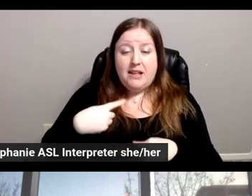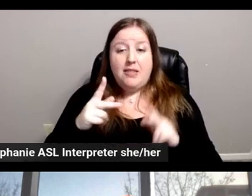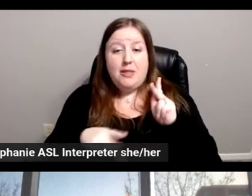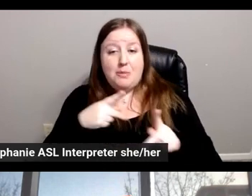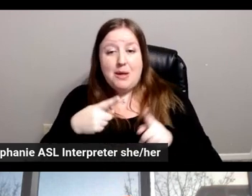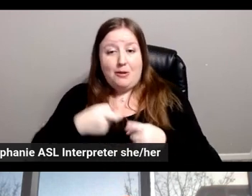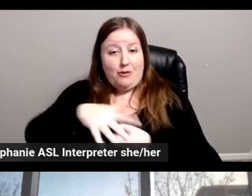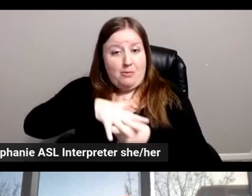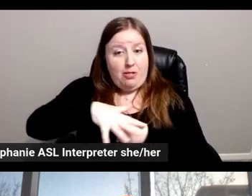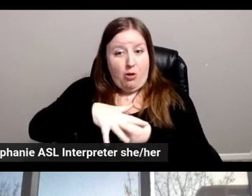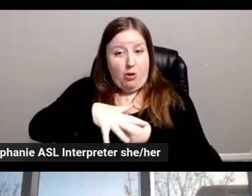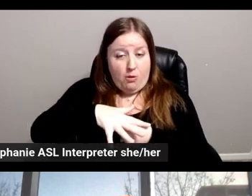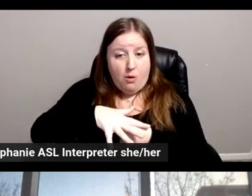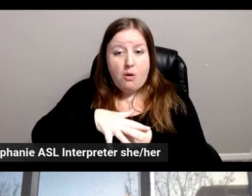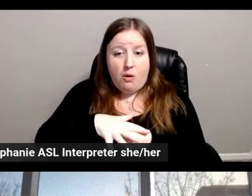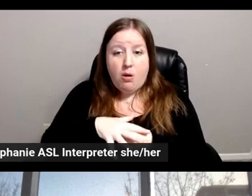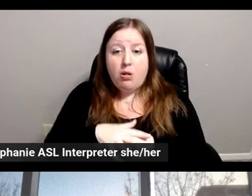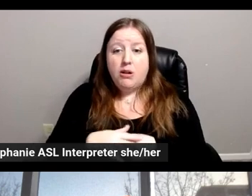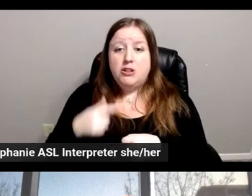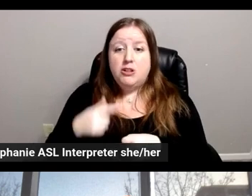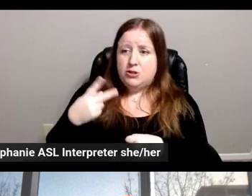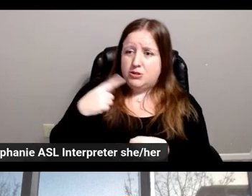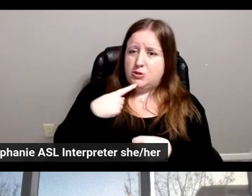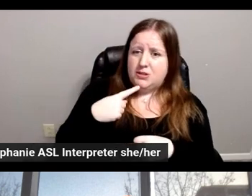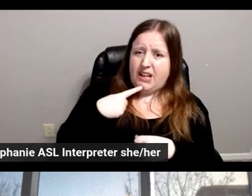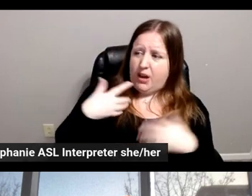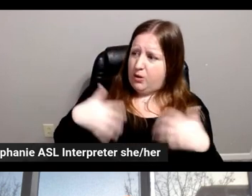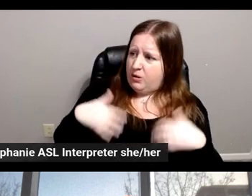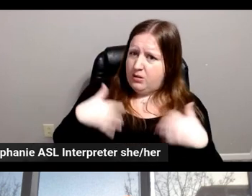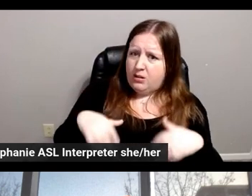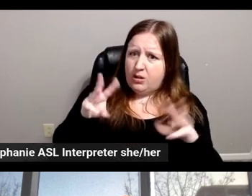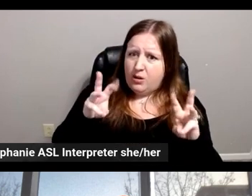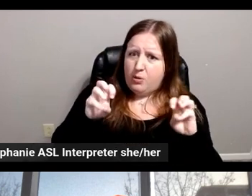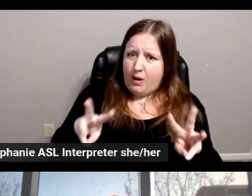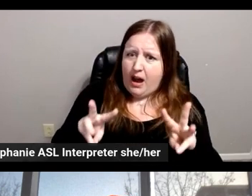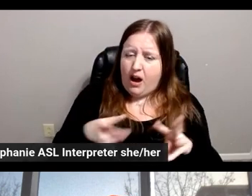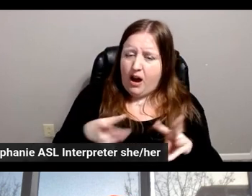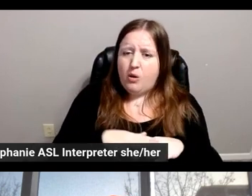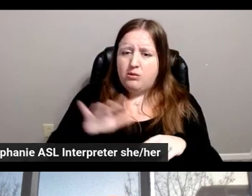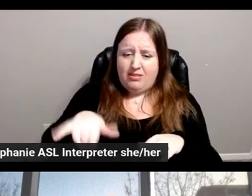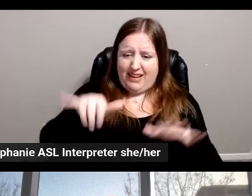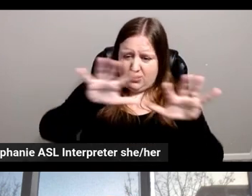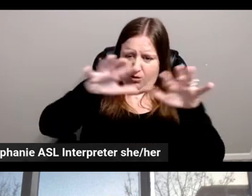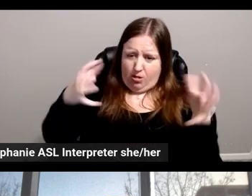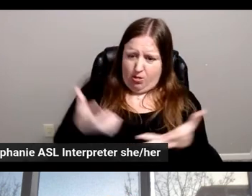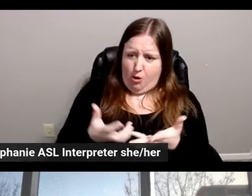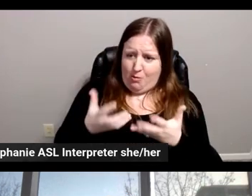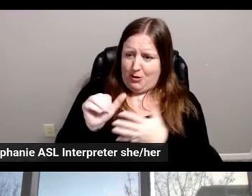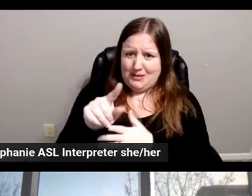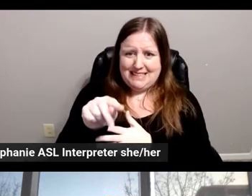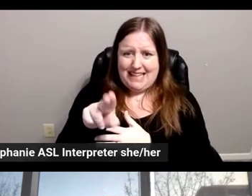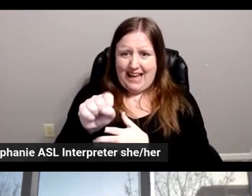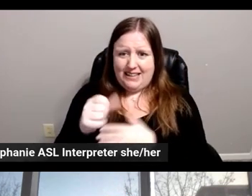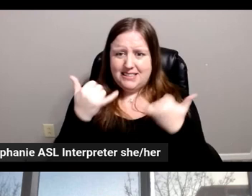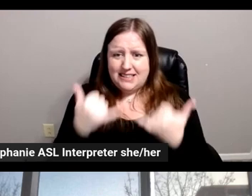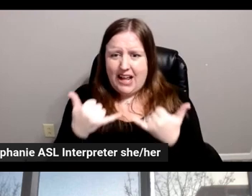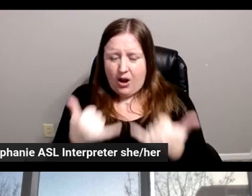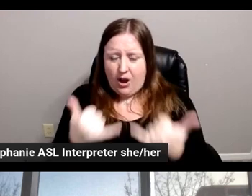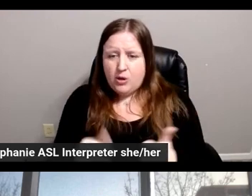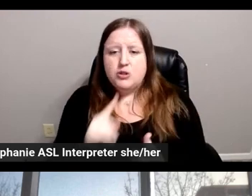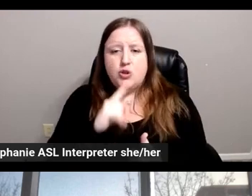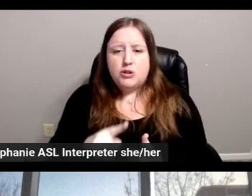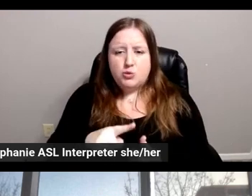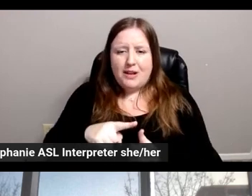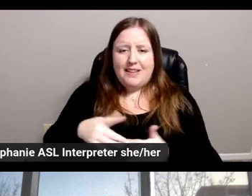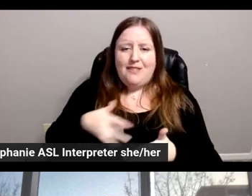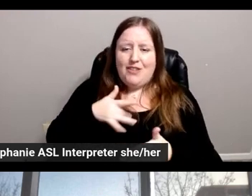local area, just to say, this is a scream. exist in the world, the global state, right? So that was really, it's part of who we